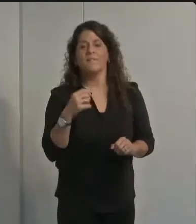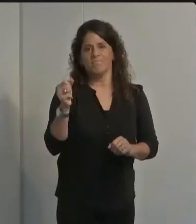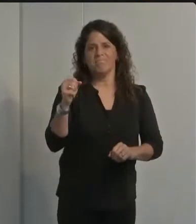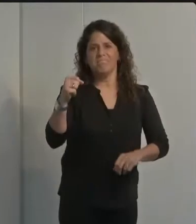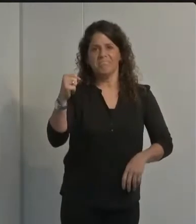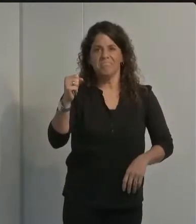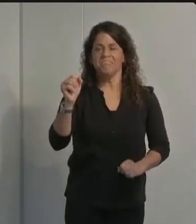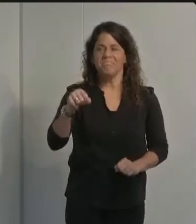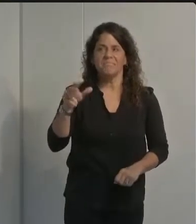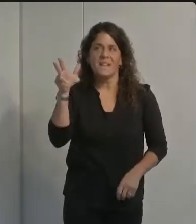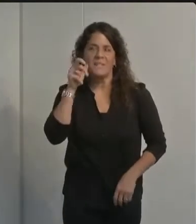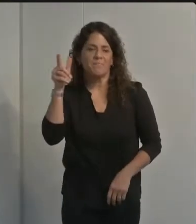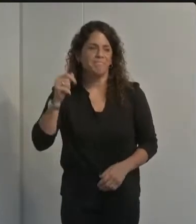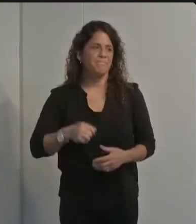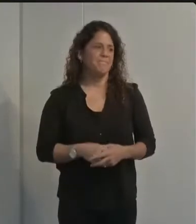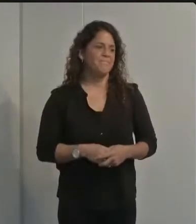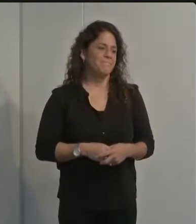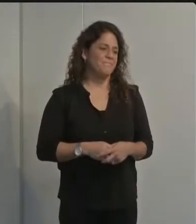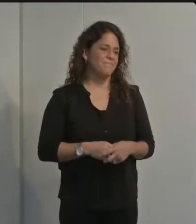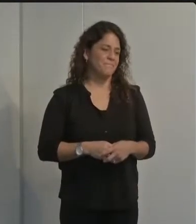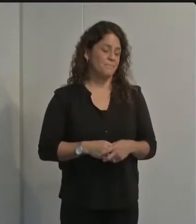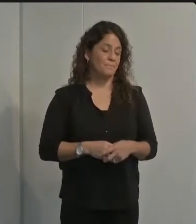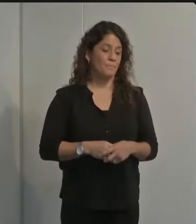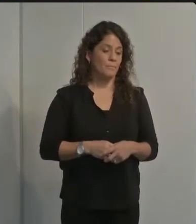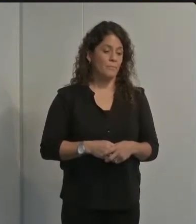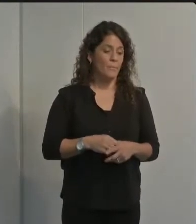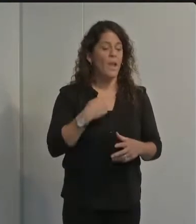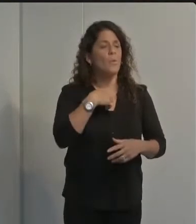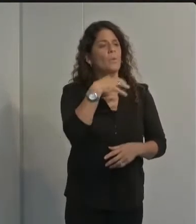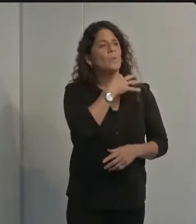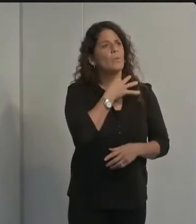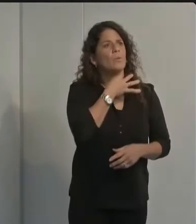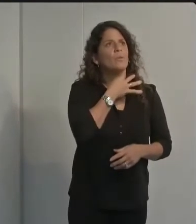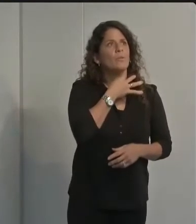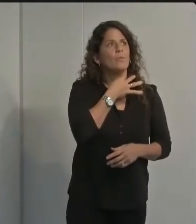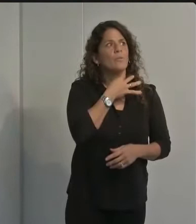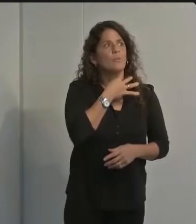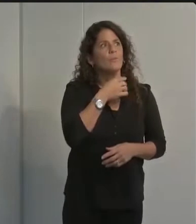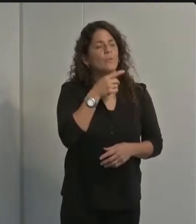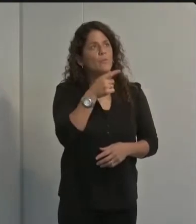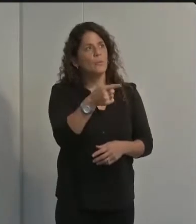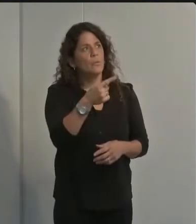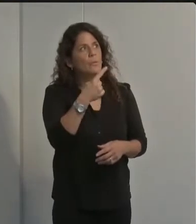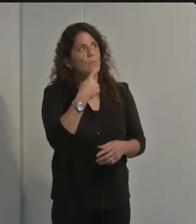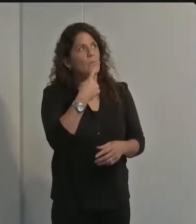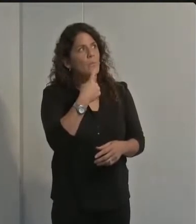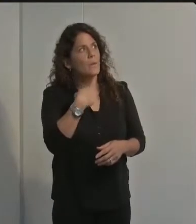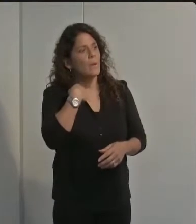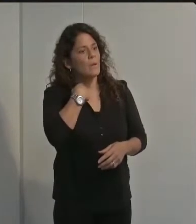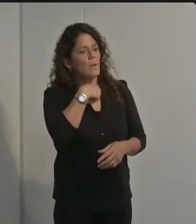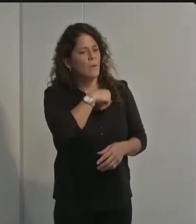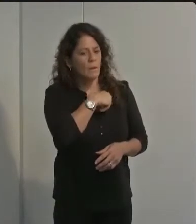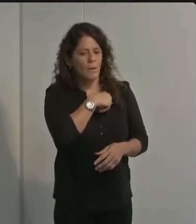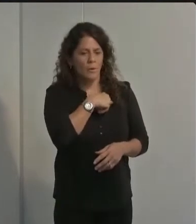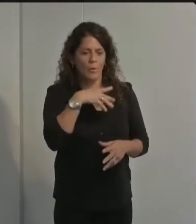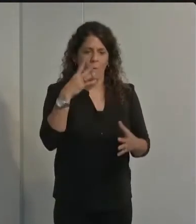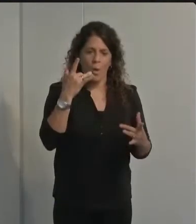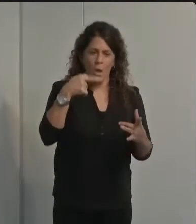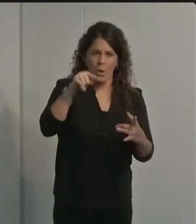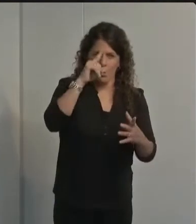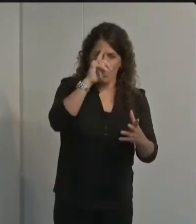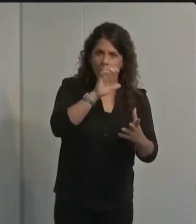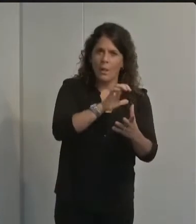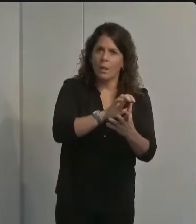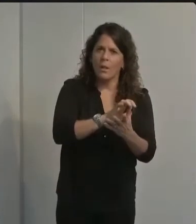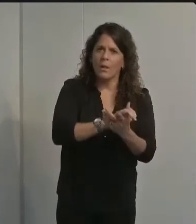okay great thanks um i was wondering if you could give a little context as to why you think the